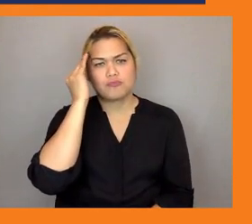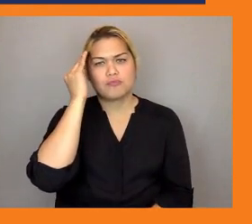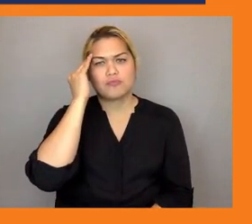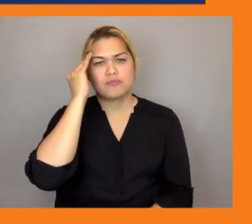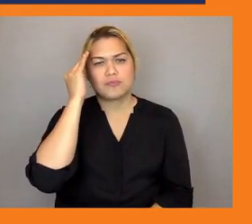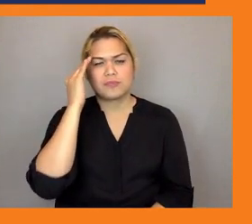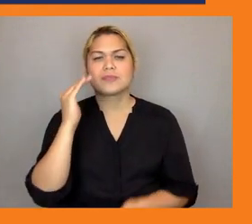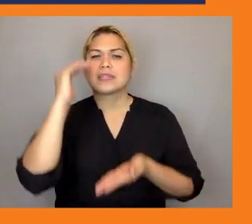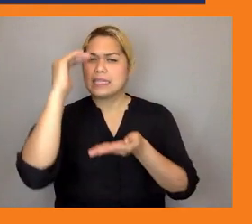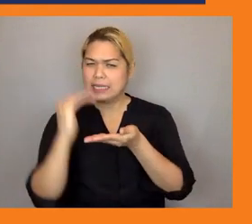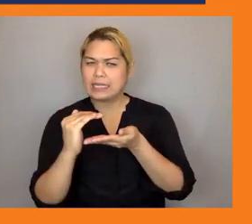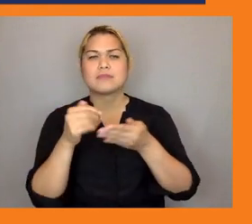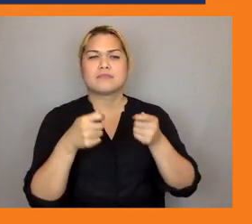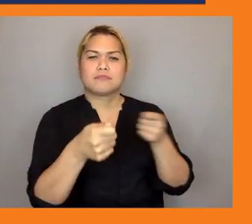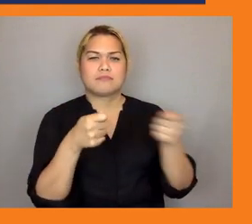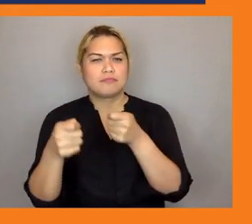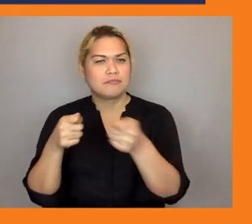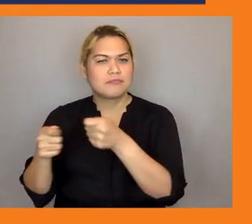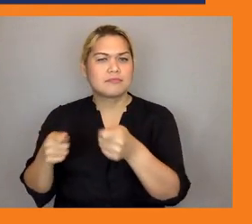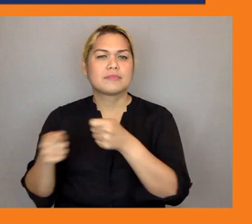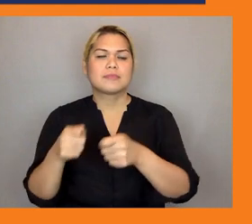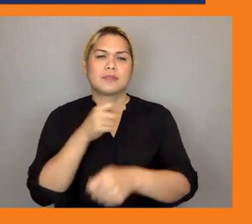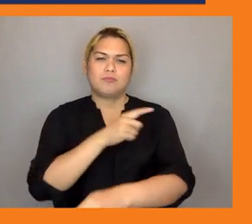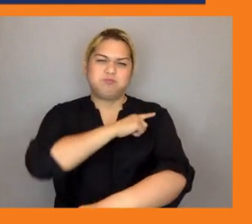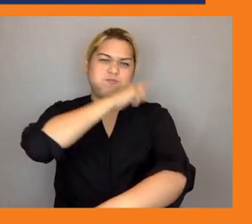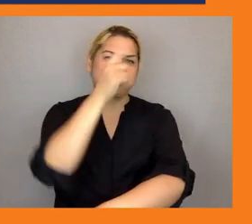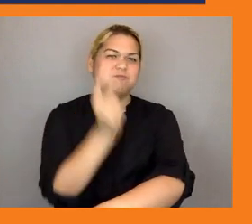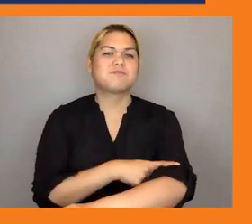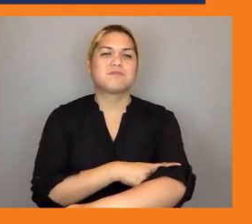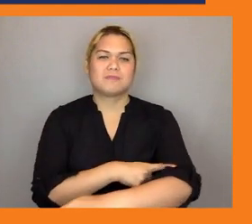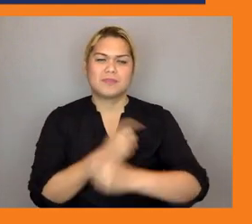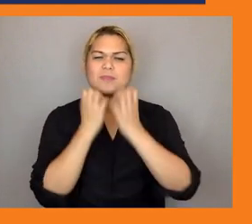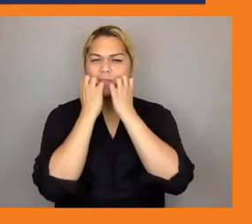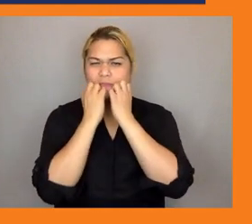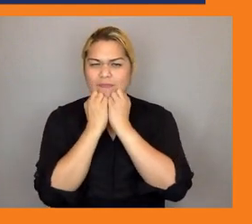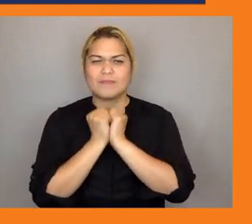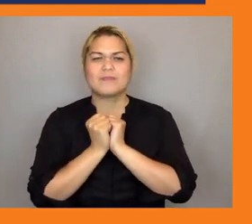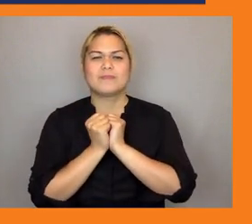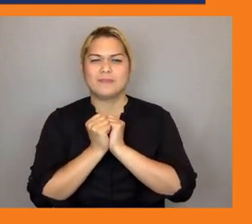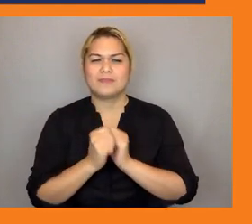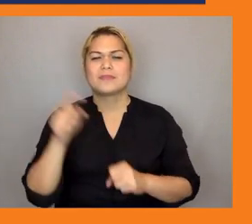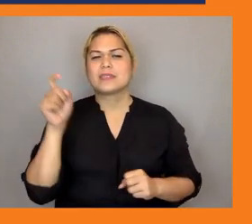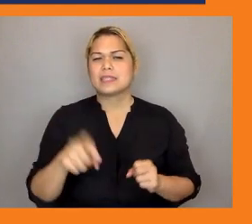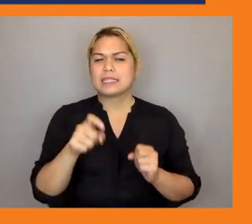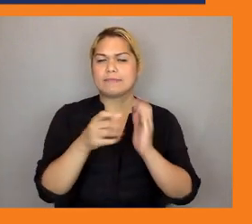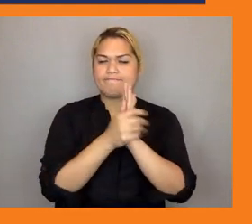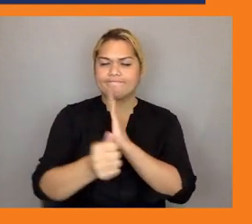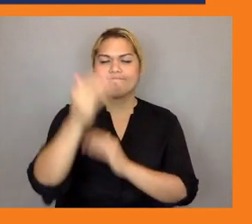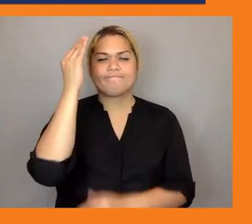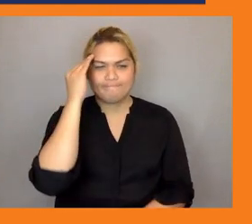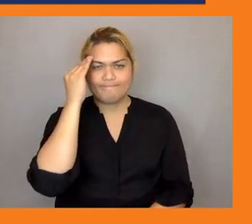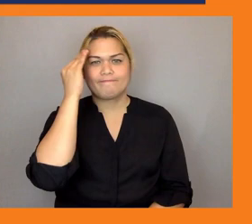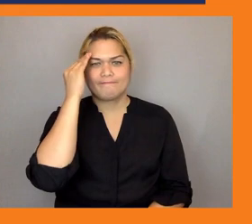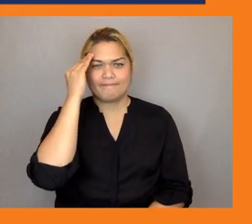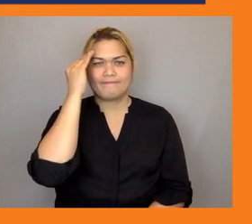energy and and water efficiency and it will be up to us of course governments and education and training institutes how to